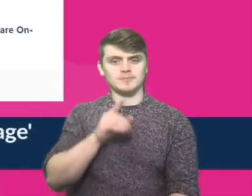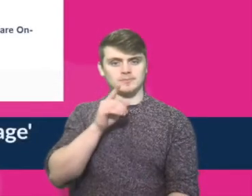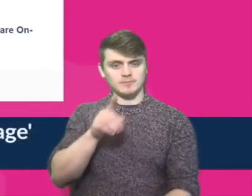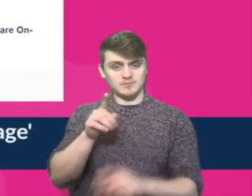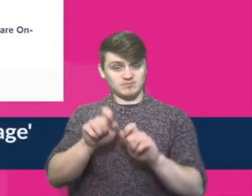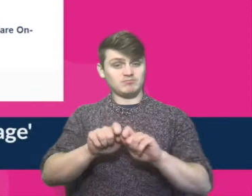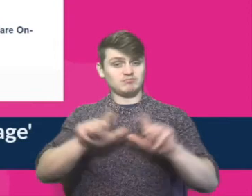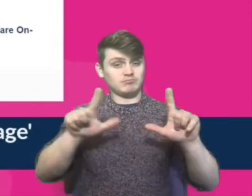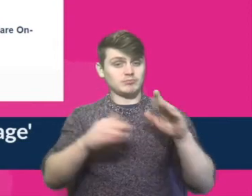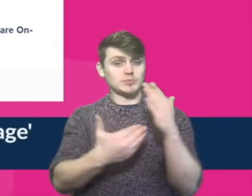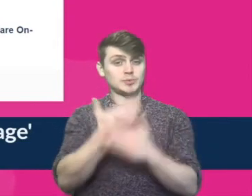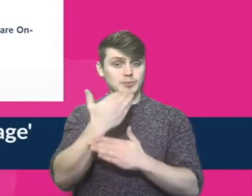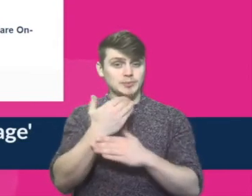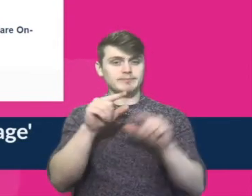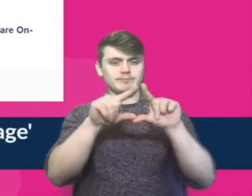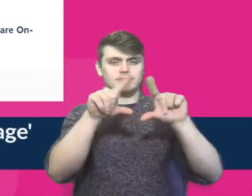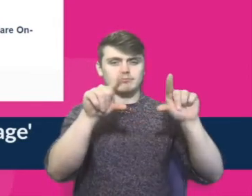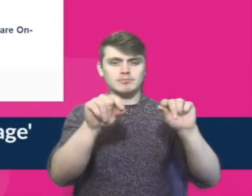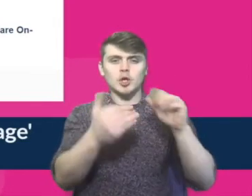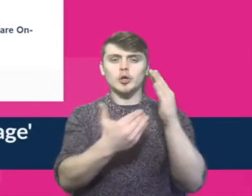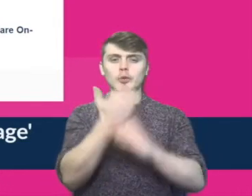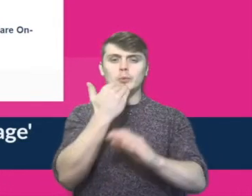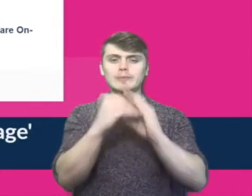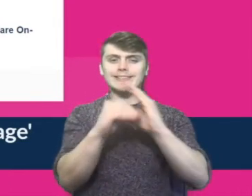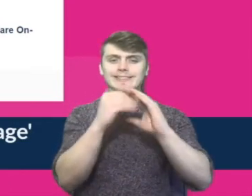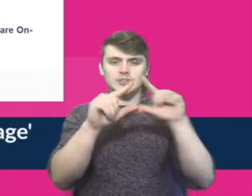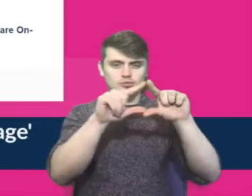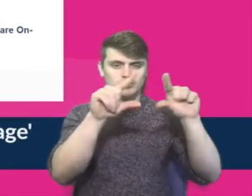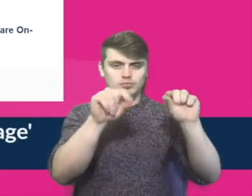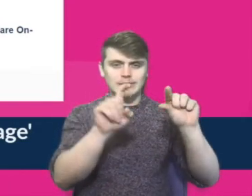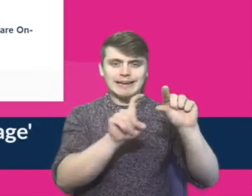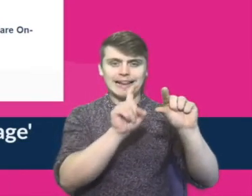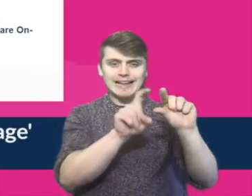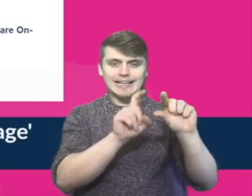When the My Messages page opens, click on the New Message button